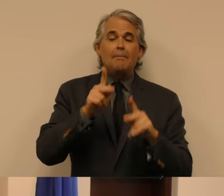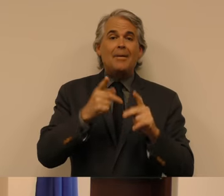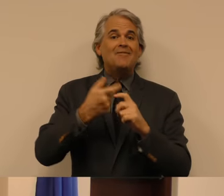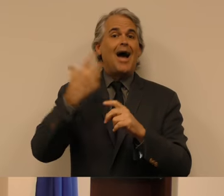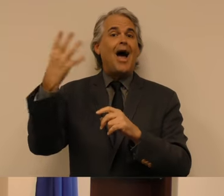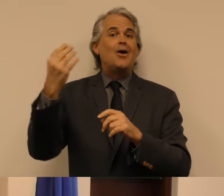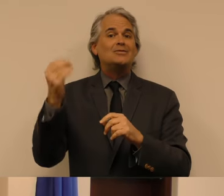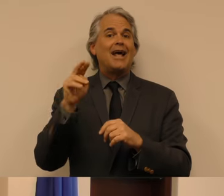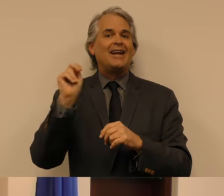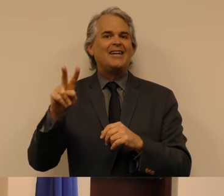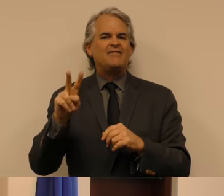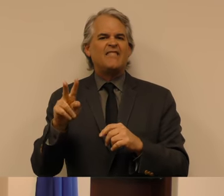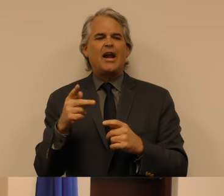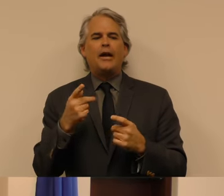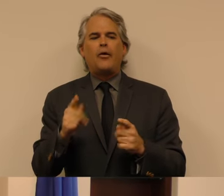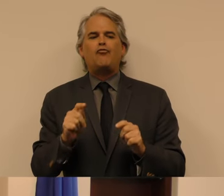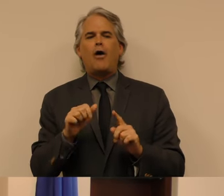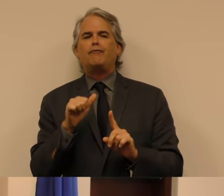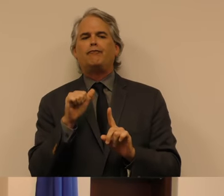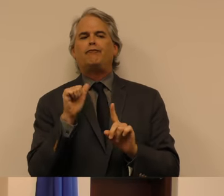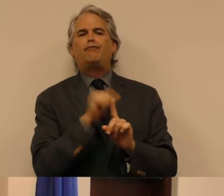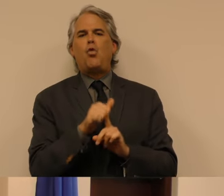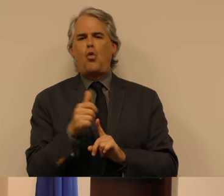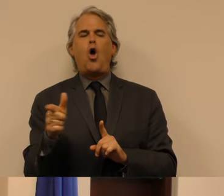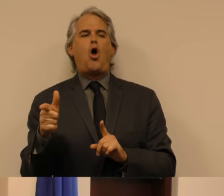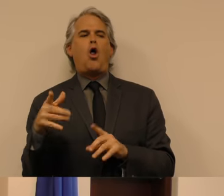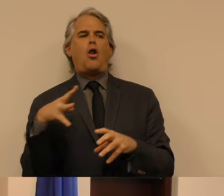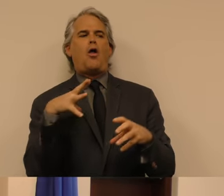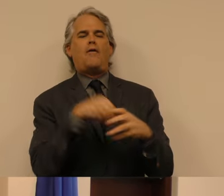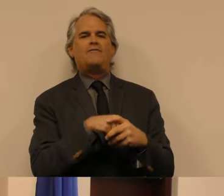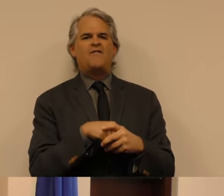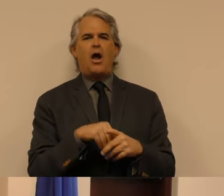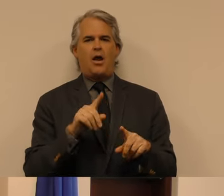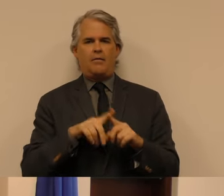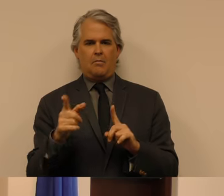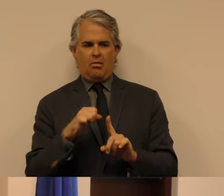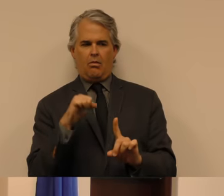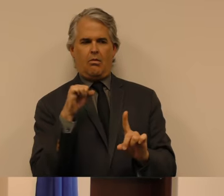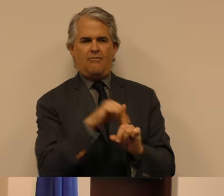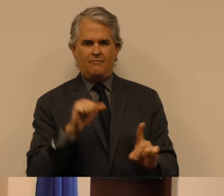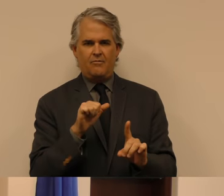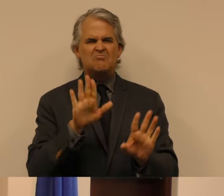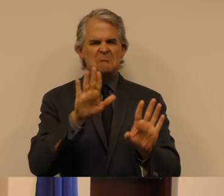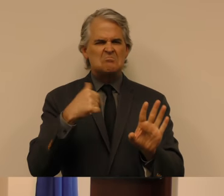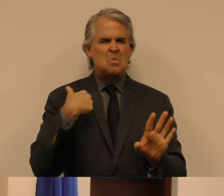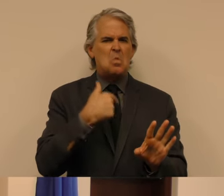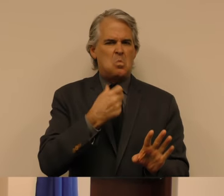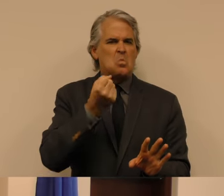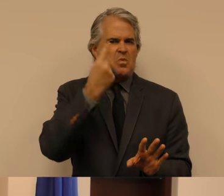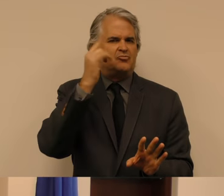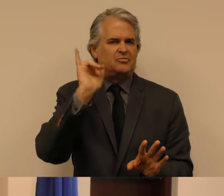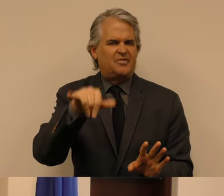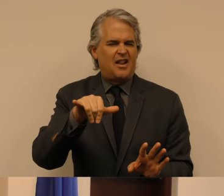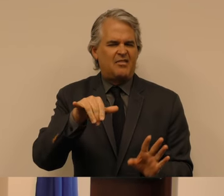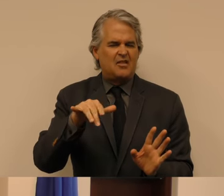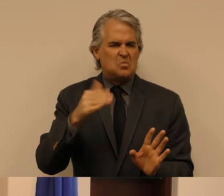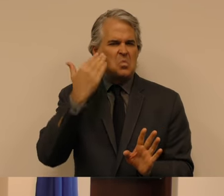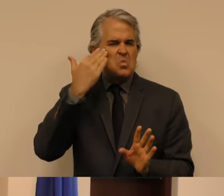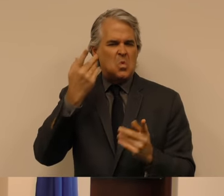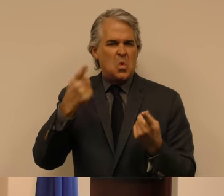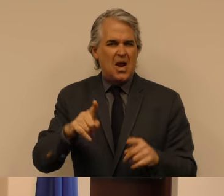events to advance their own agendas. Know that we are aware of this. Here in Nevada, just yesterday, the U.S.